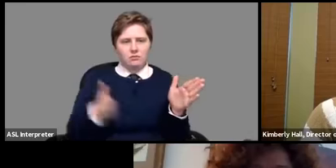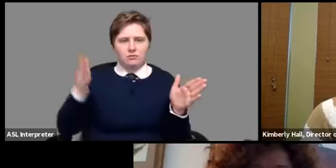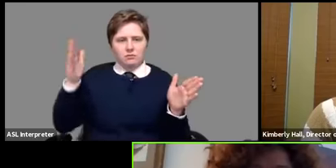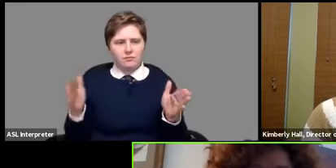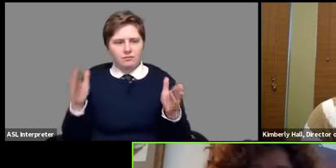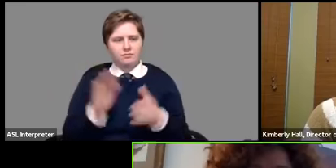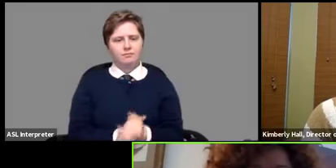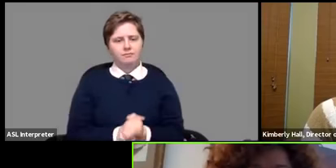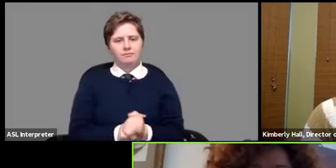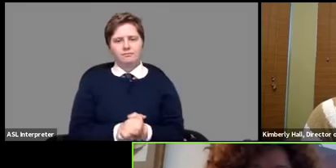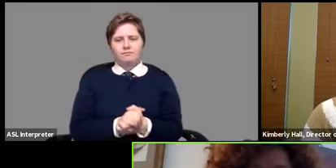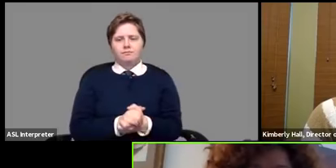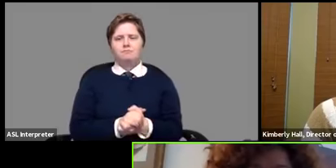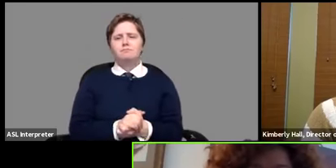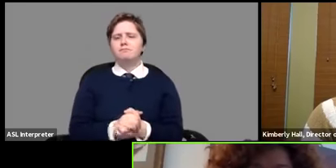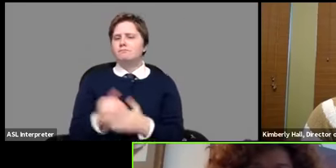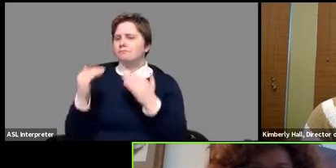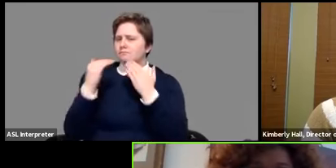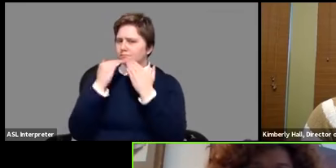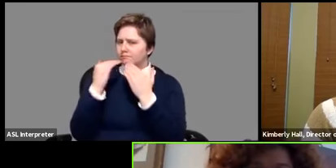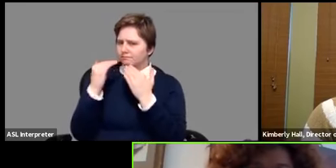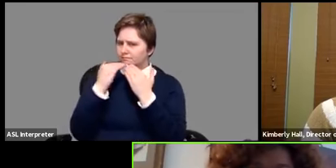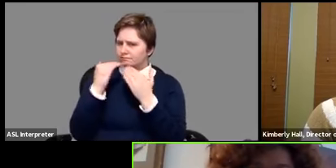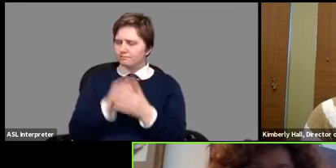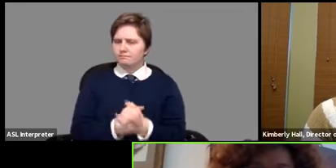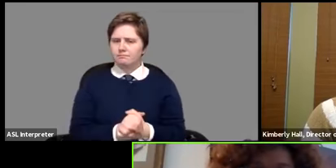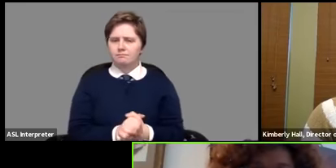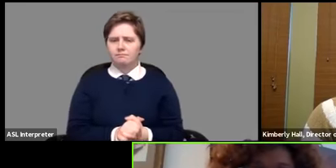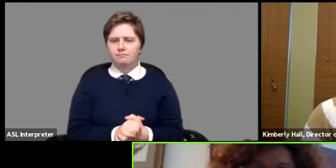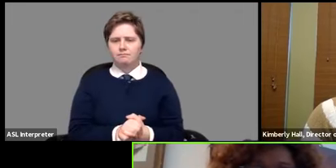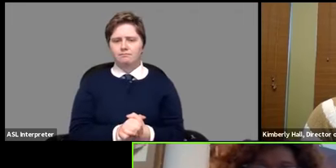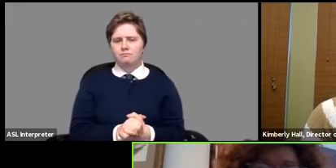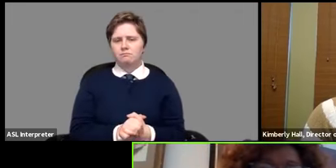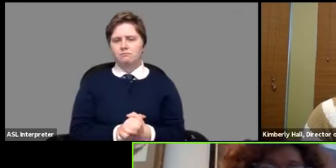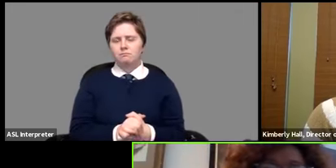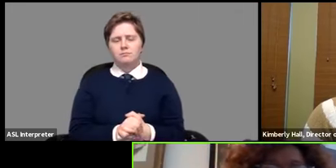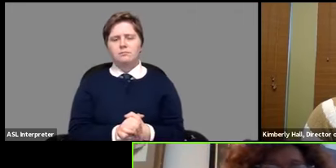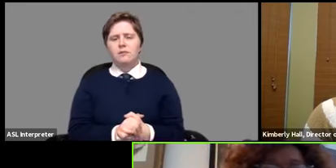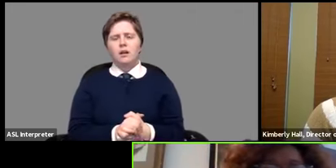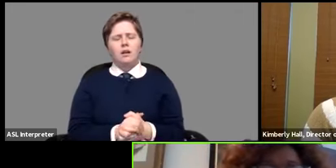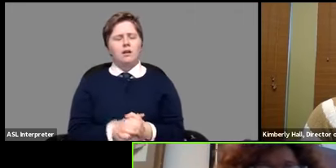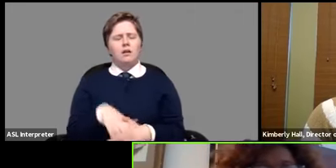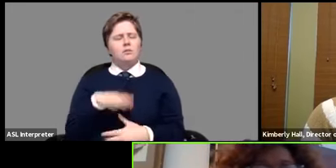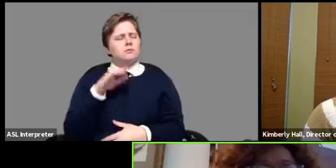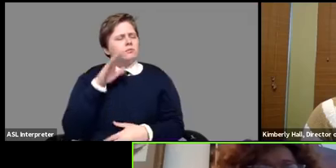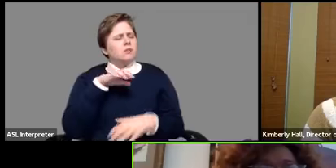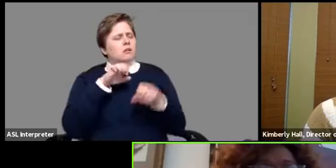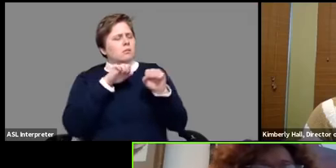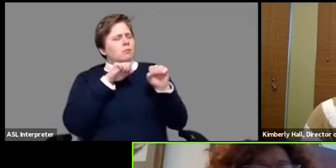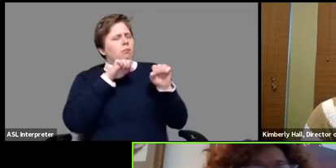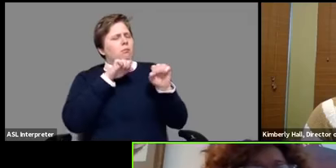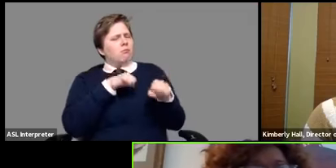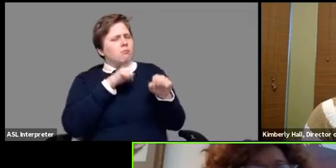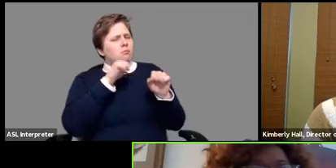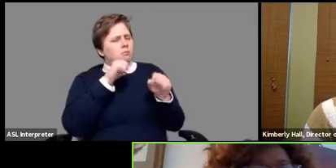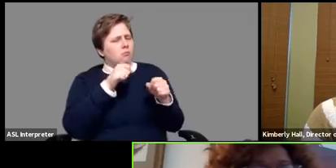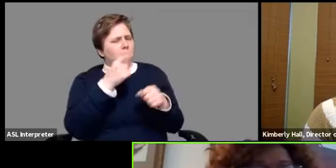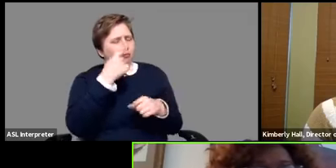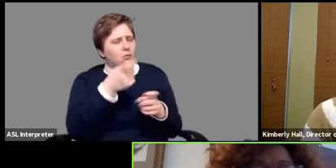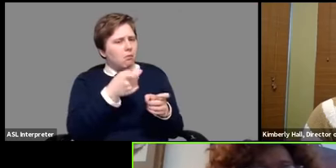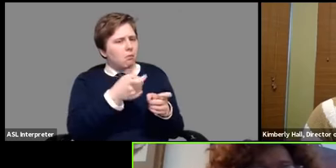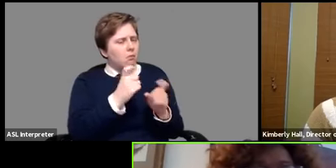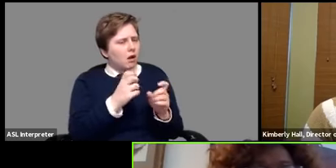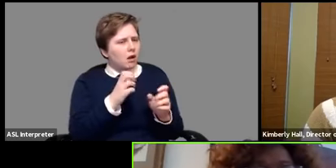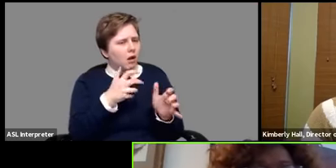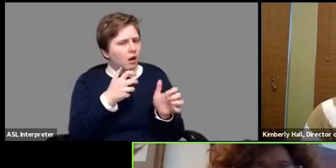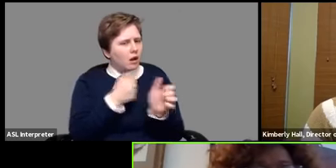okay thank you for that there is it possible um director to give us an update